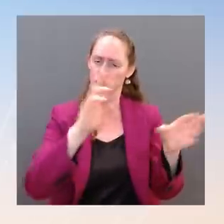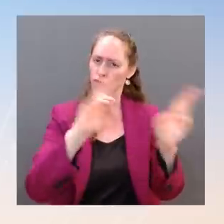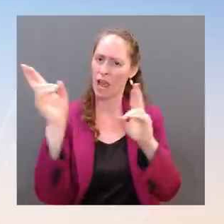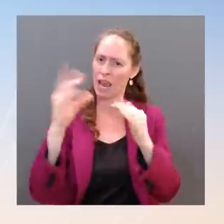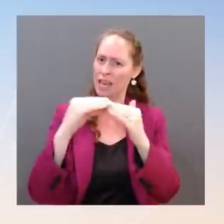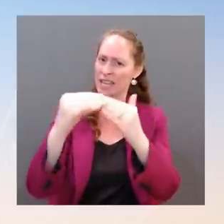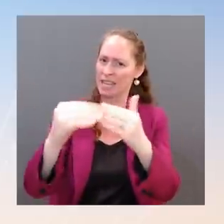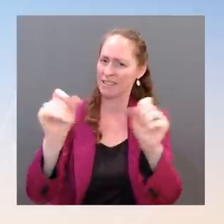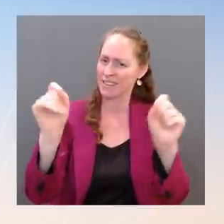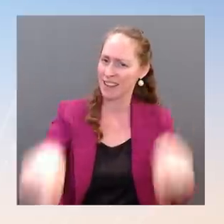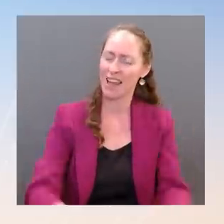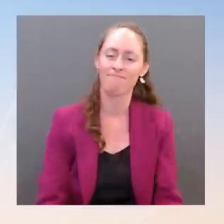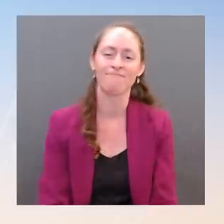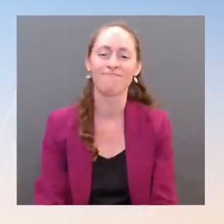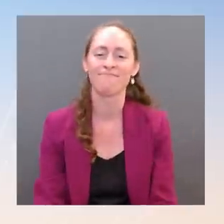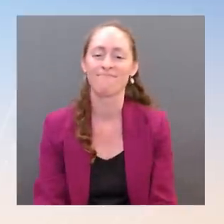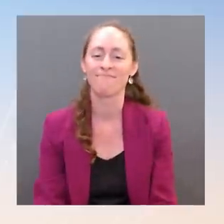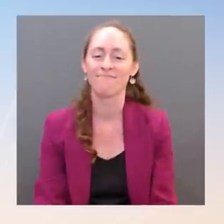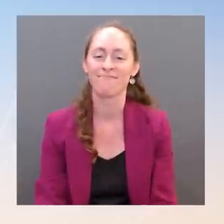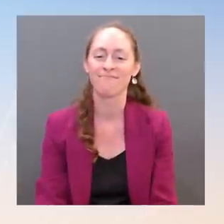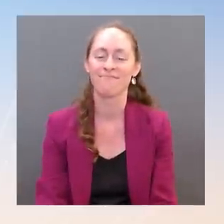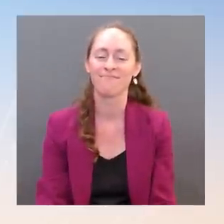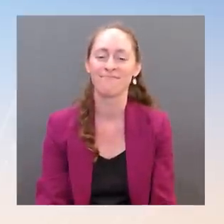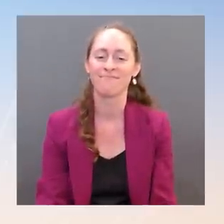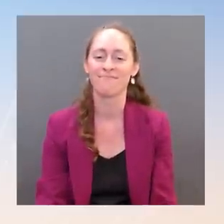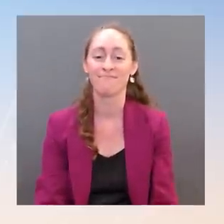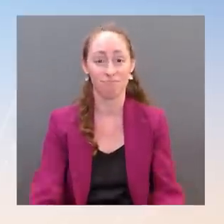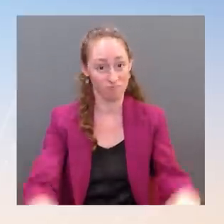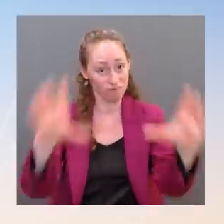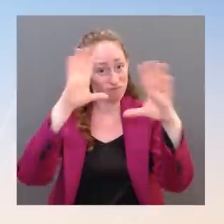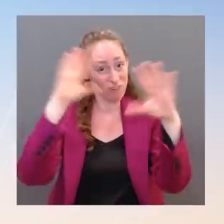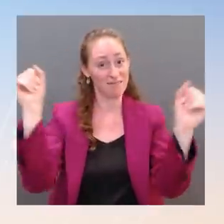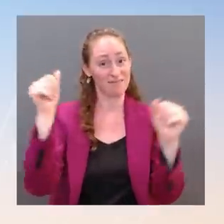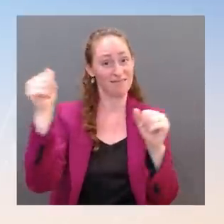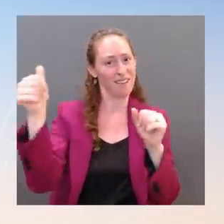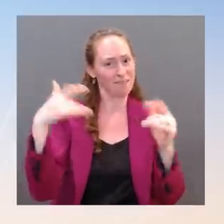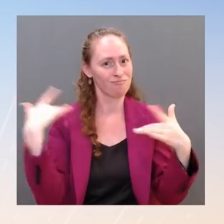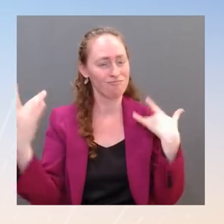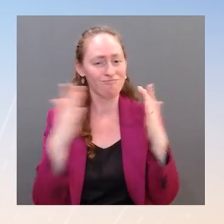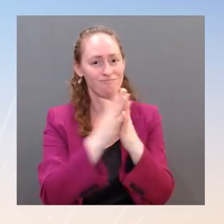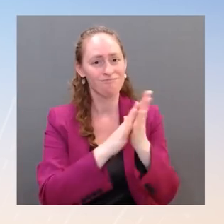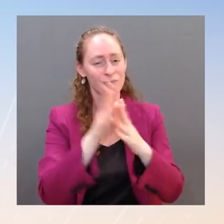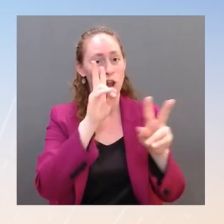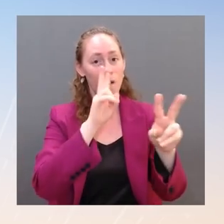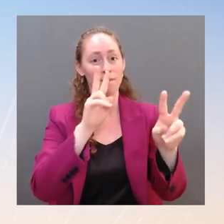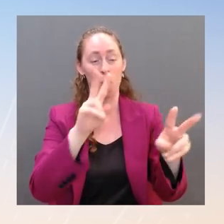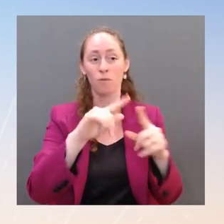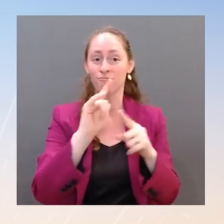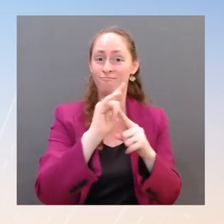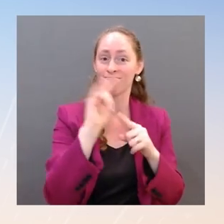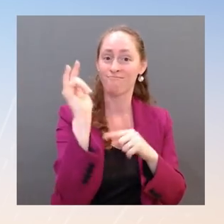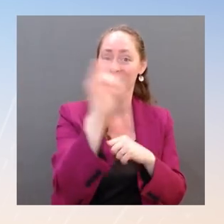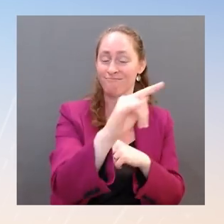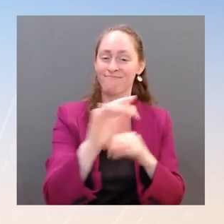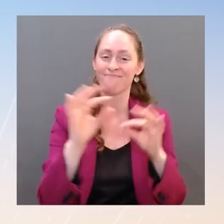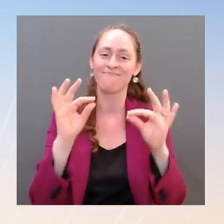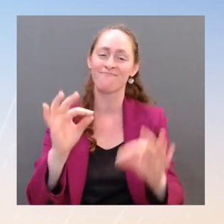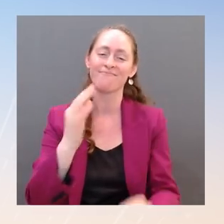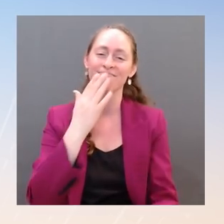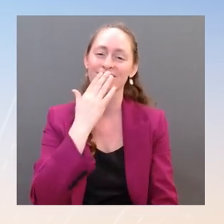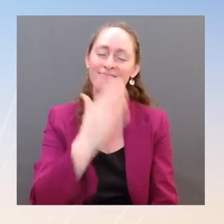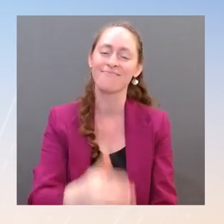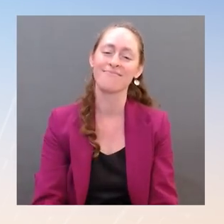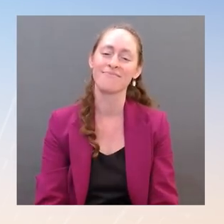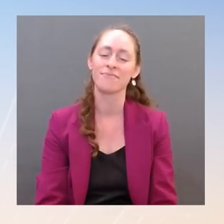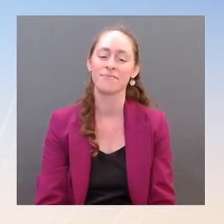-Pacific with the spring in his step. And we're very much looking forward to this visit. Will the President visit the DMZ, Jake? Will the President visit the